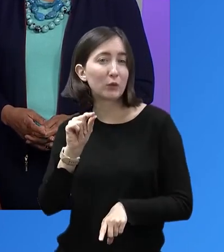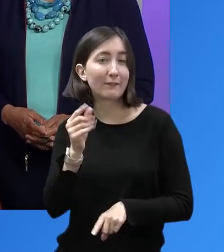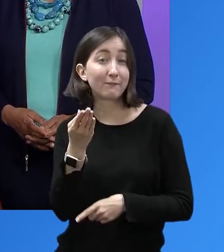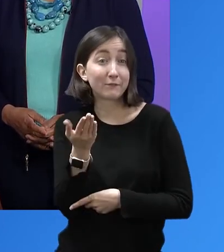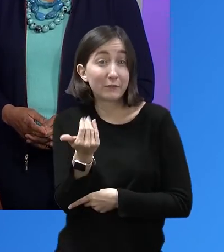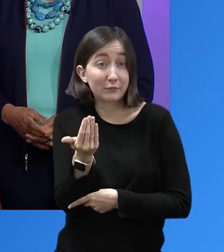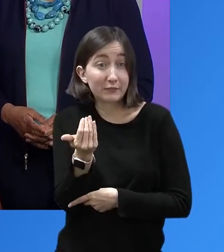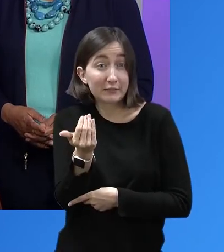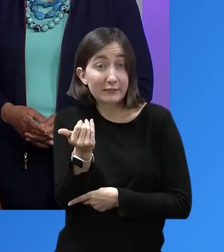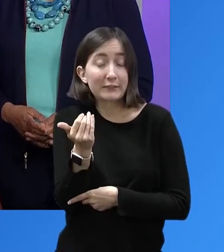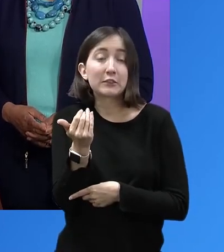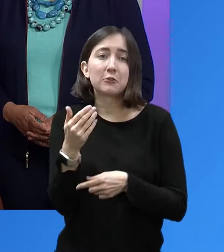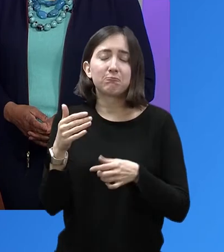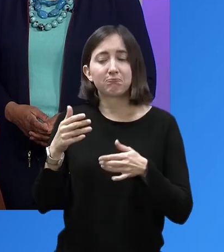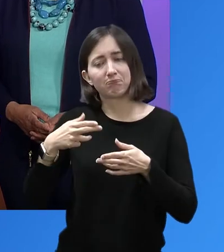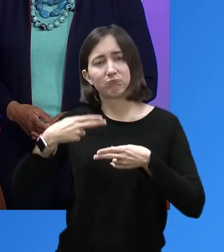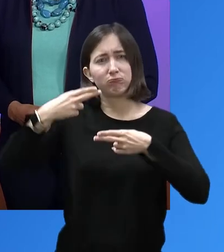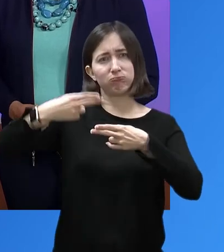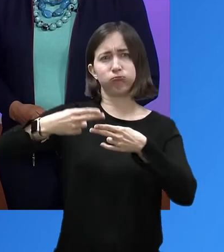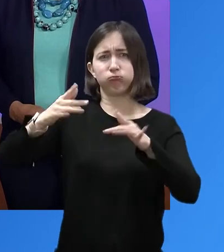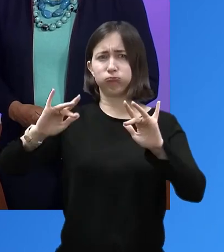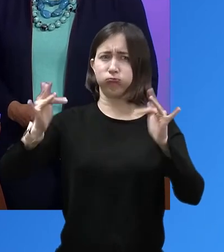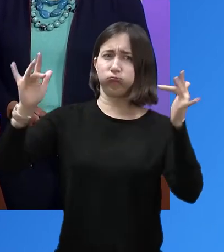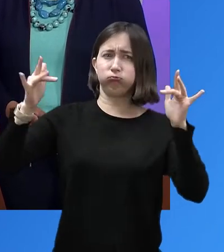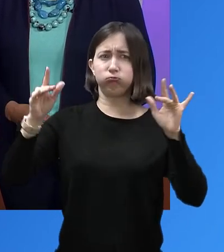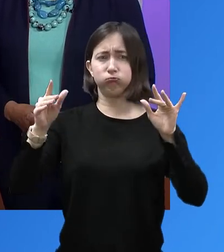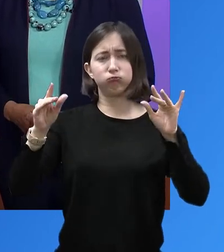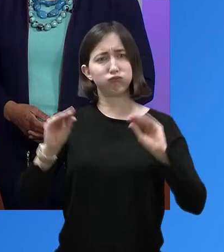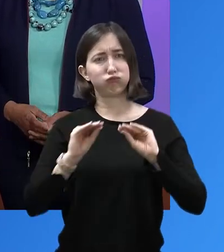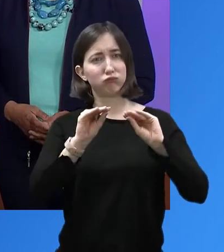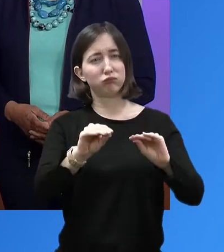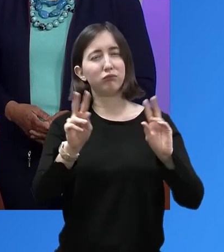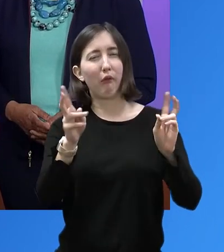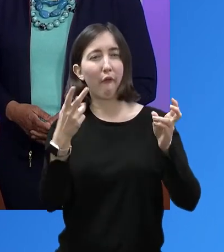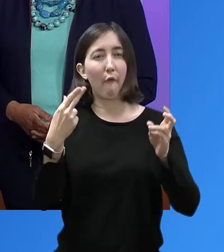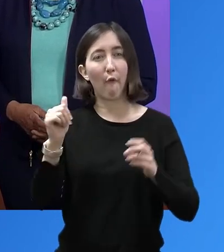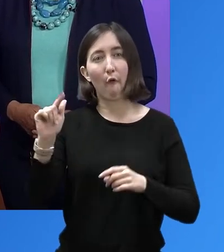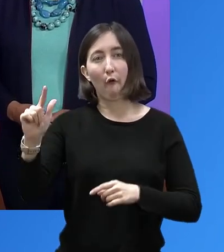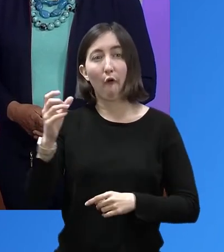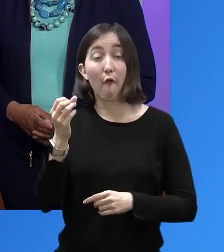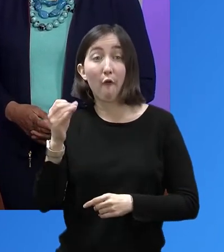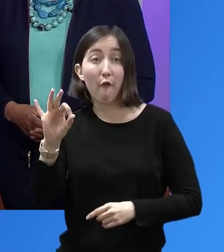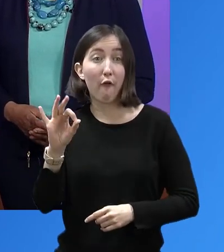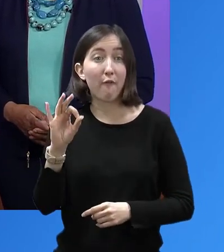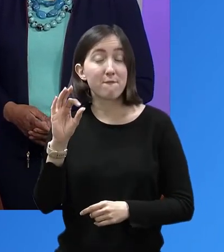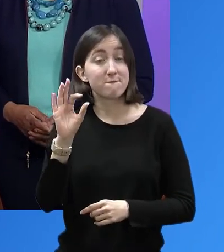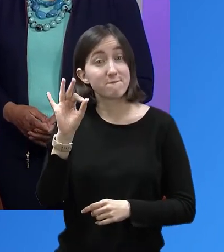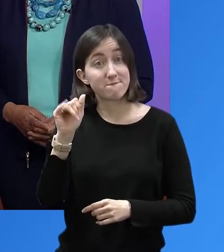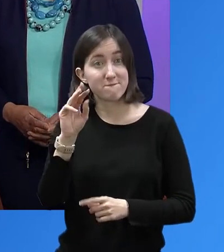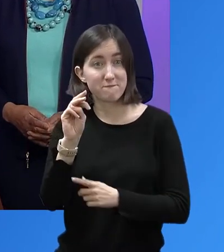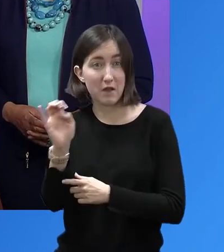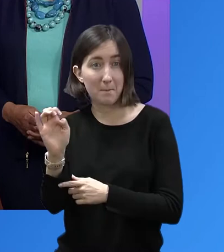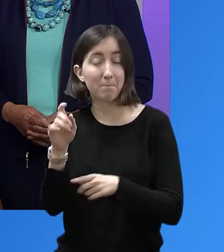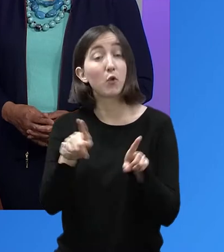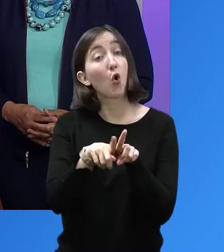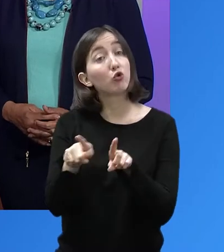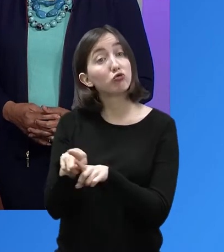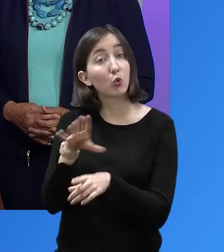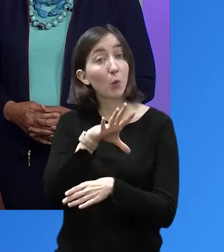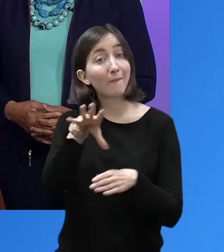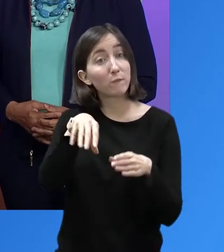Ms. Barrera began her career as Director of Telecommunications for the Diocese of Corpus Christi in 1977.